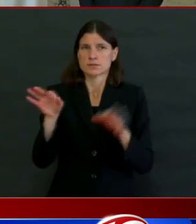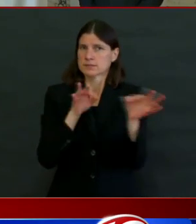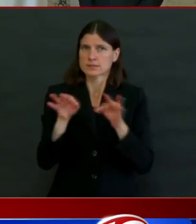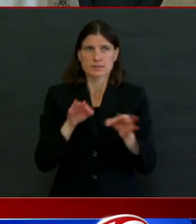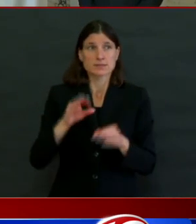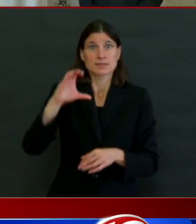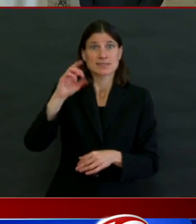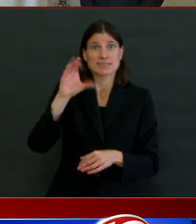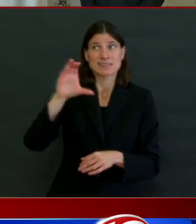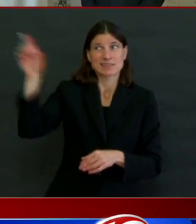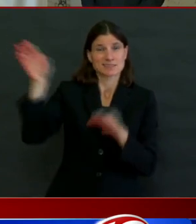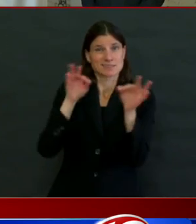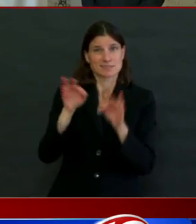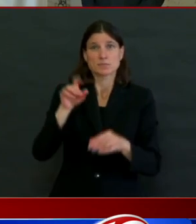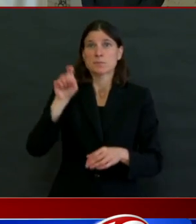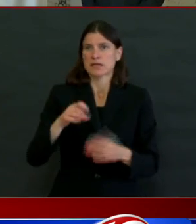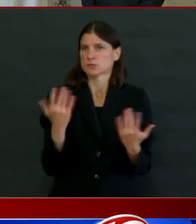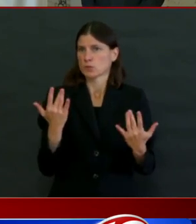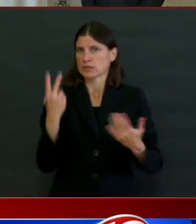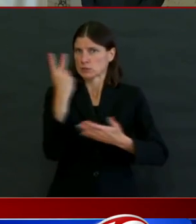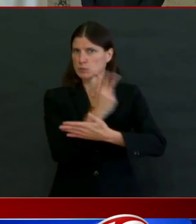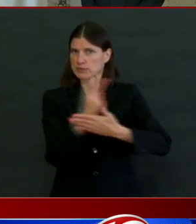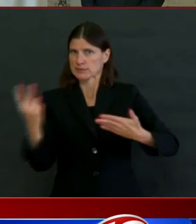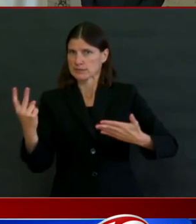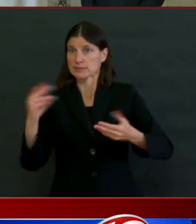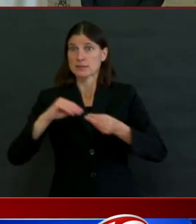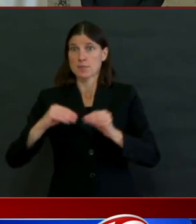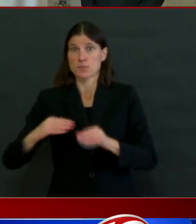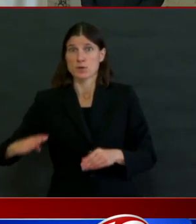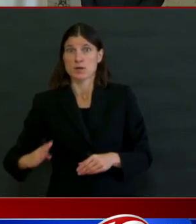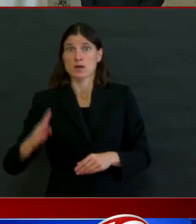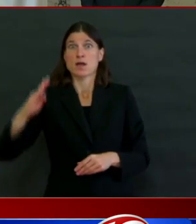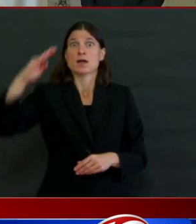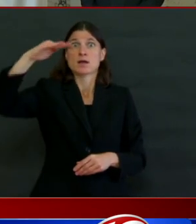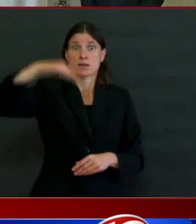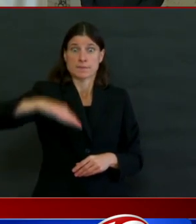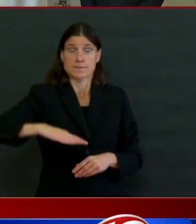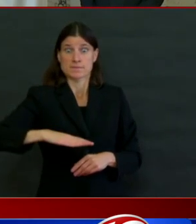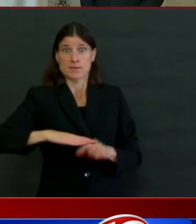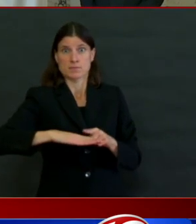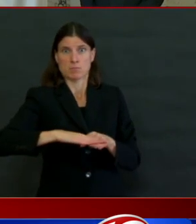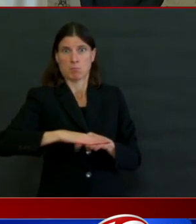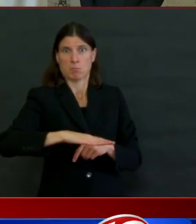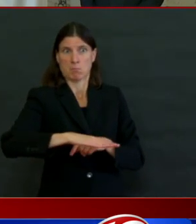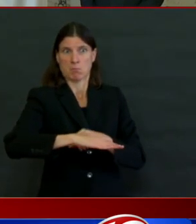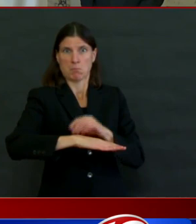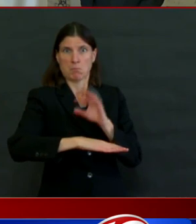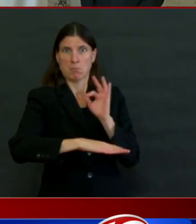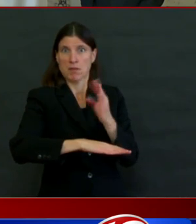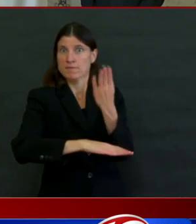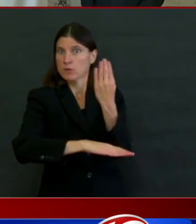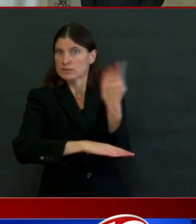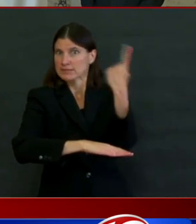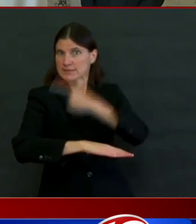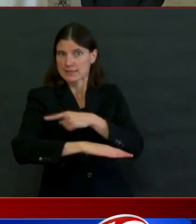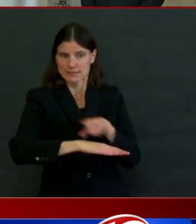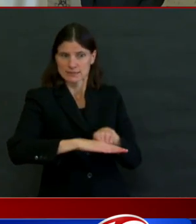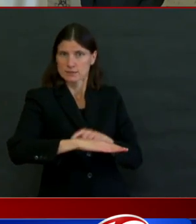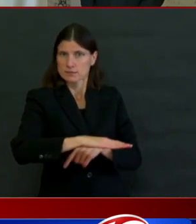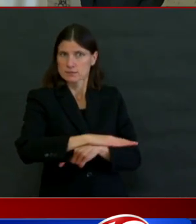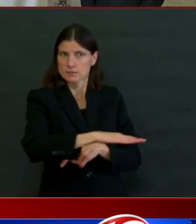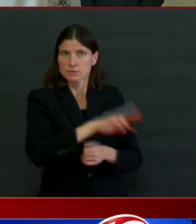as a safe indicator of when we're on the backside of that curve. Next week, I will have a lot more to say about